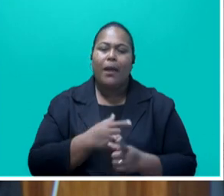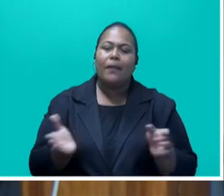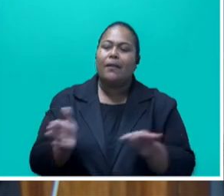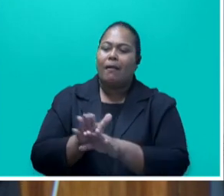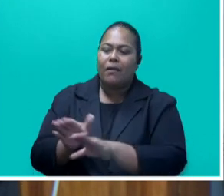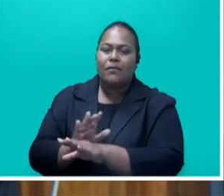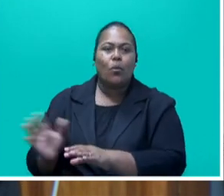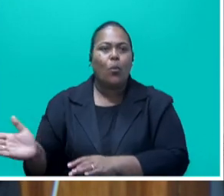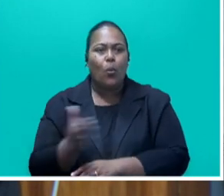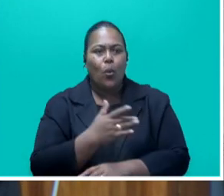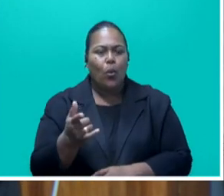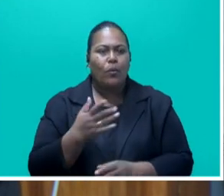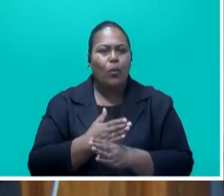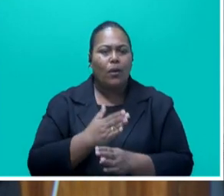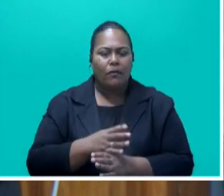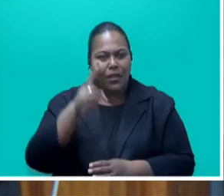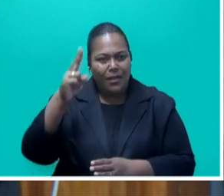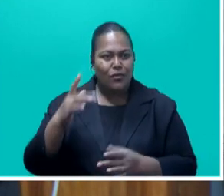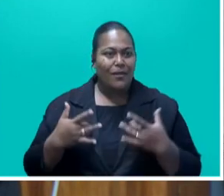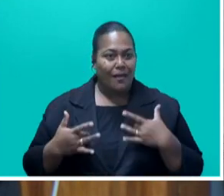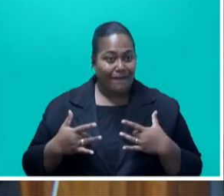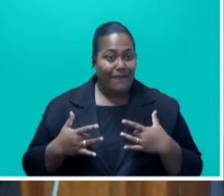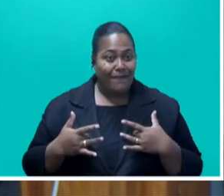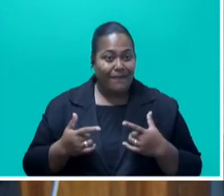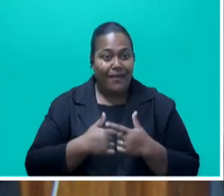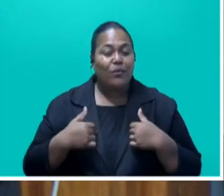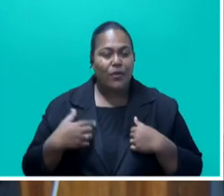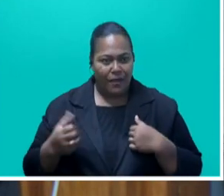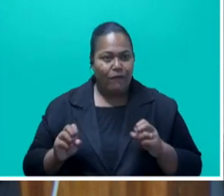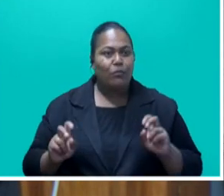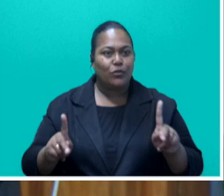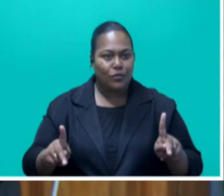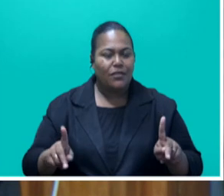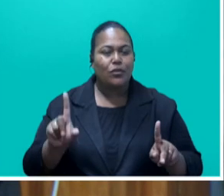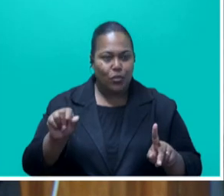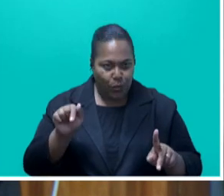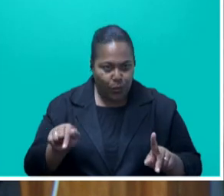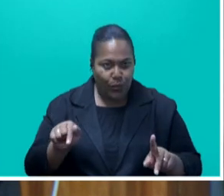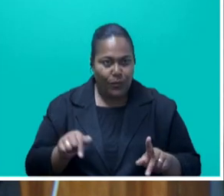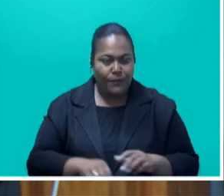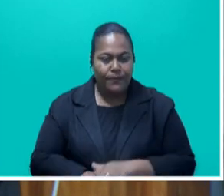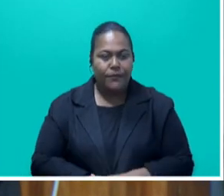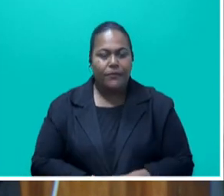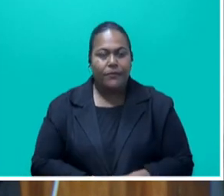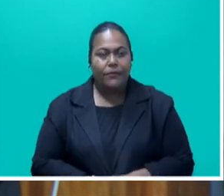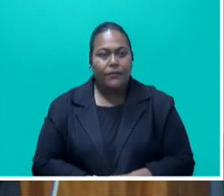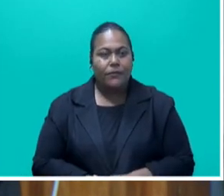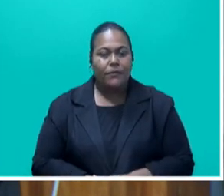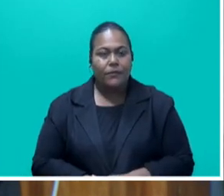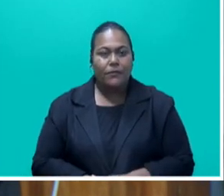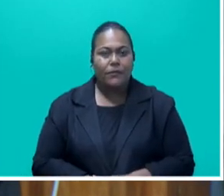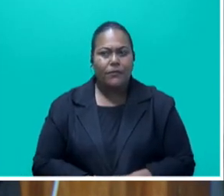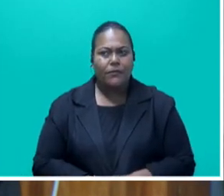aspect of all of our national life. So we will have the opportunity to do that. And, and like I